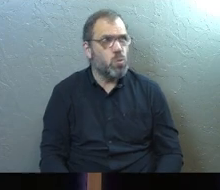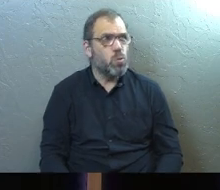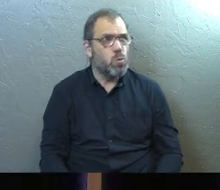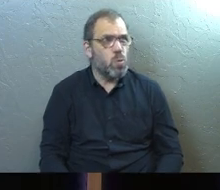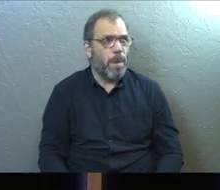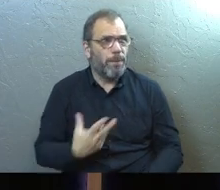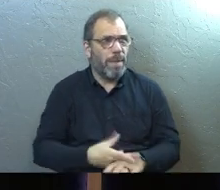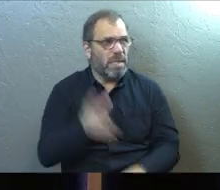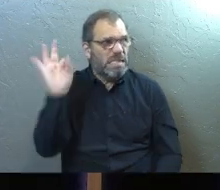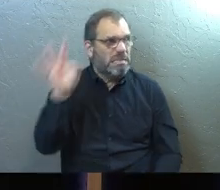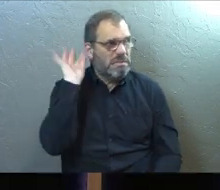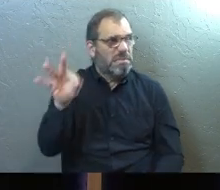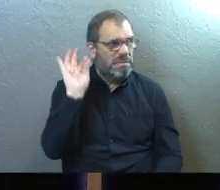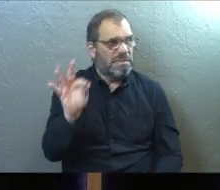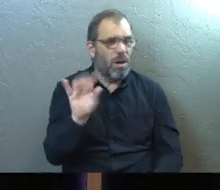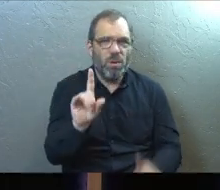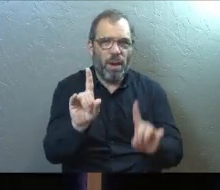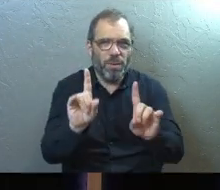hard, but yeah.